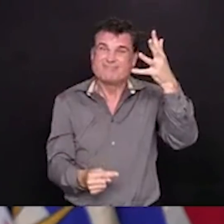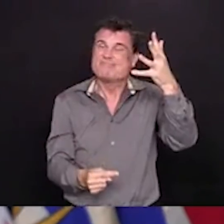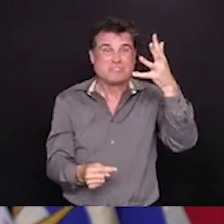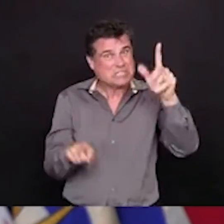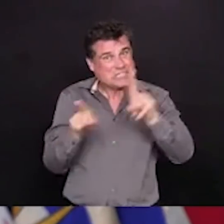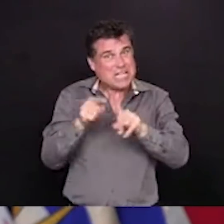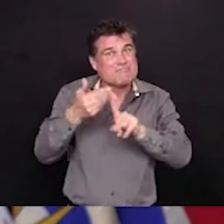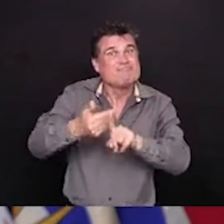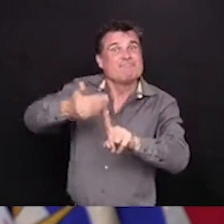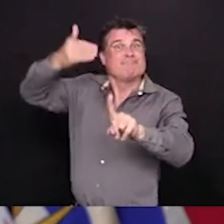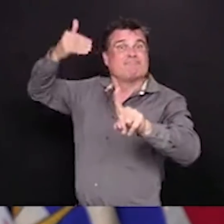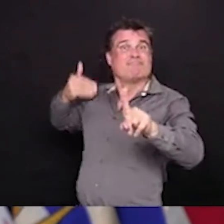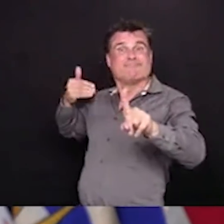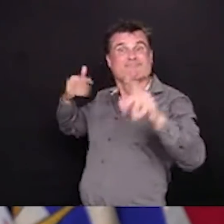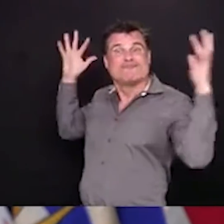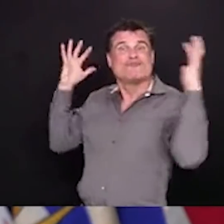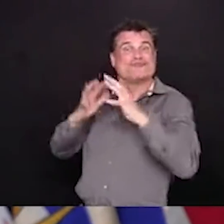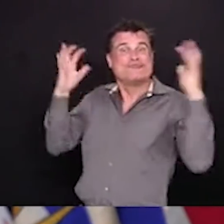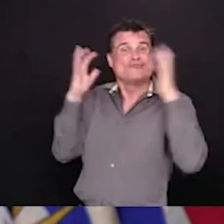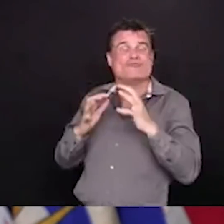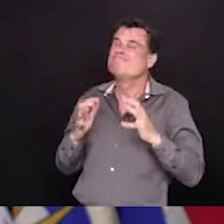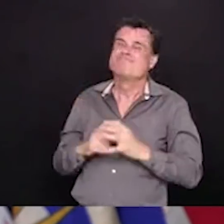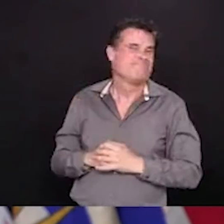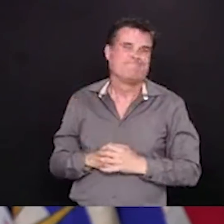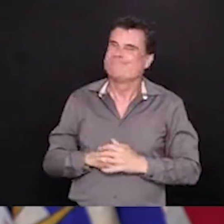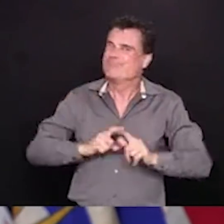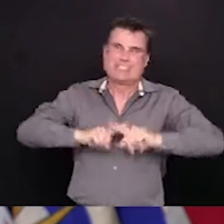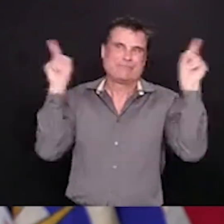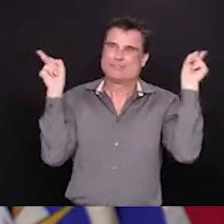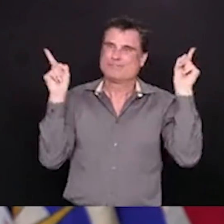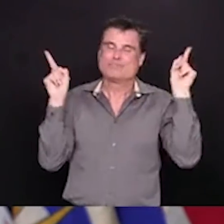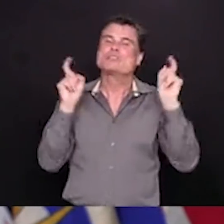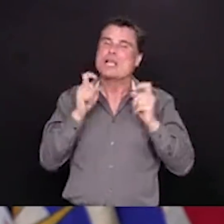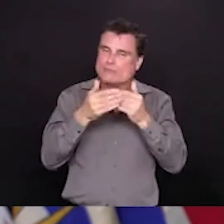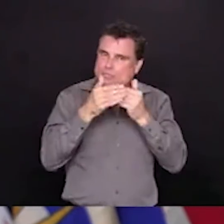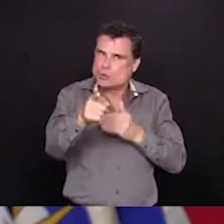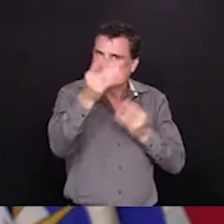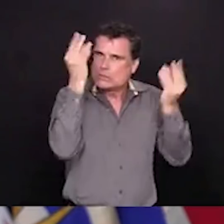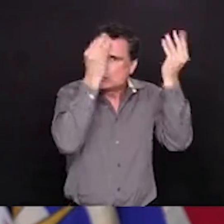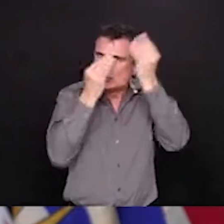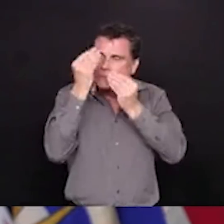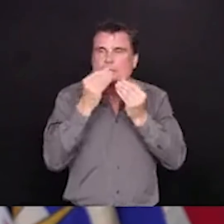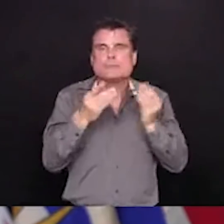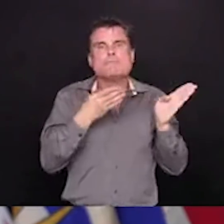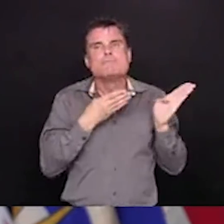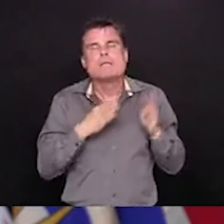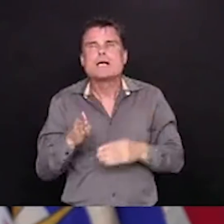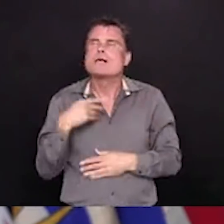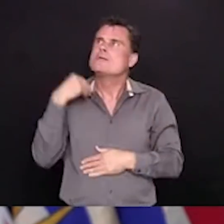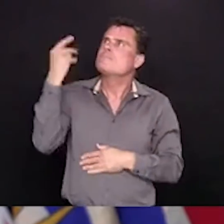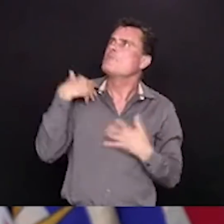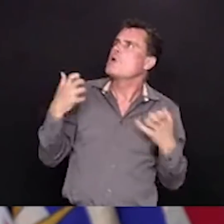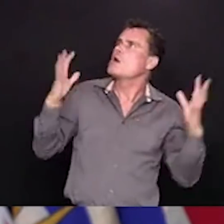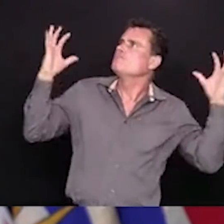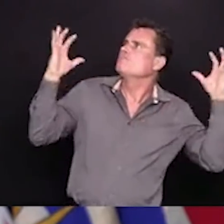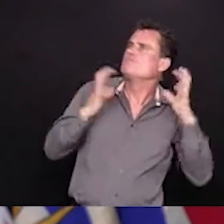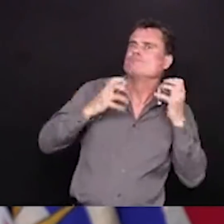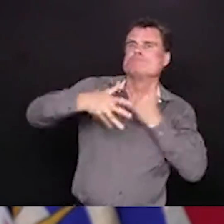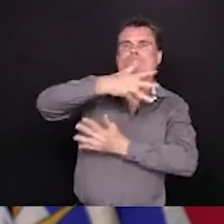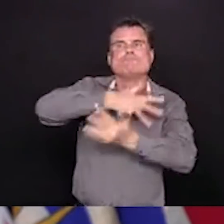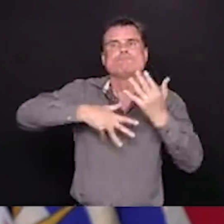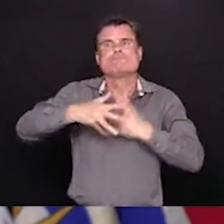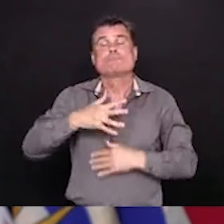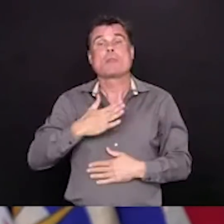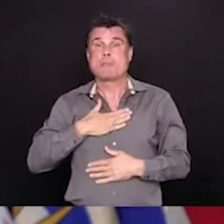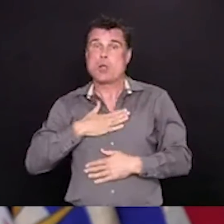The order says no more than 50, but that's only if you can maintain those physical distances between people and you have the other